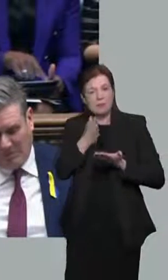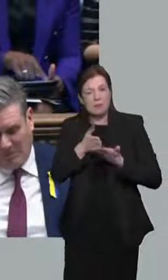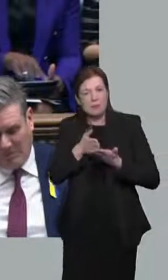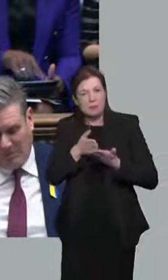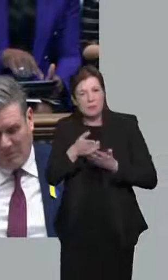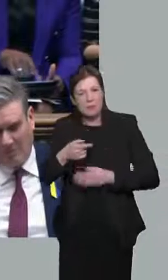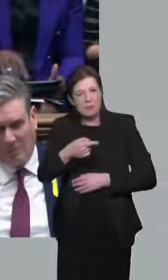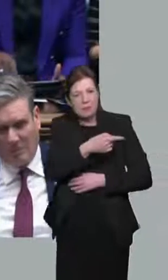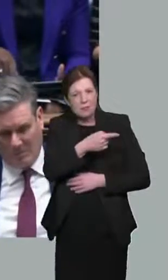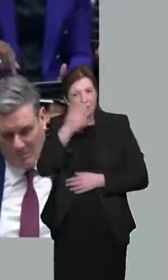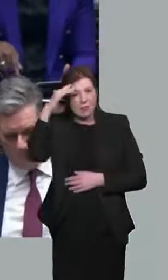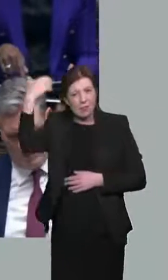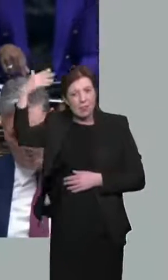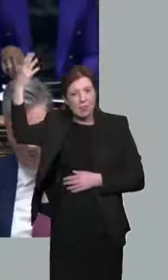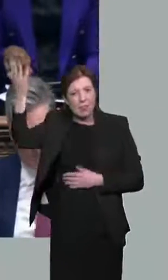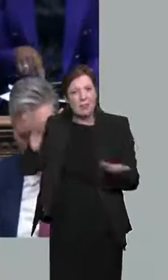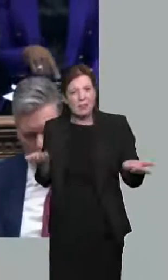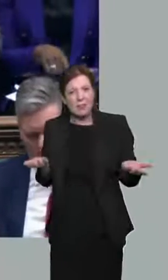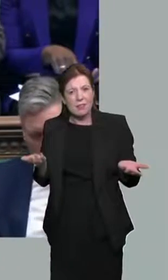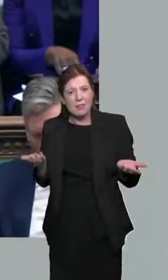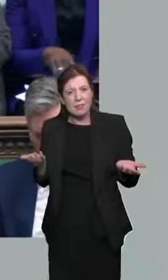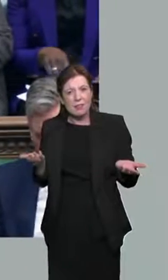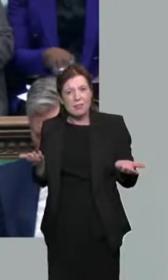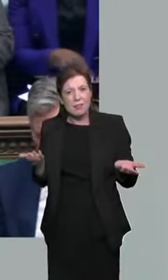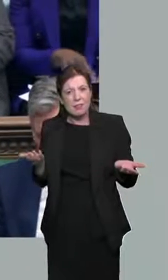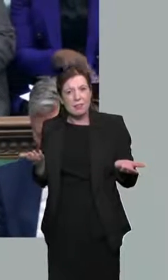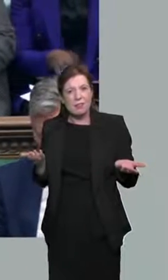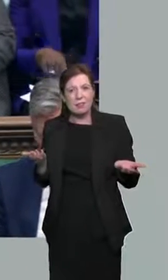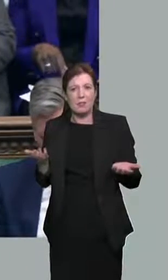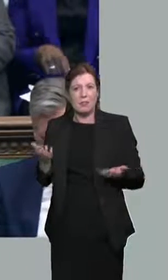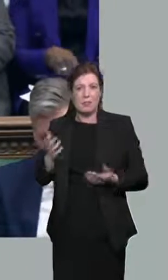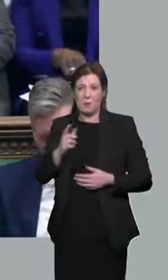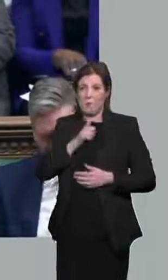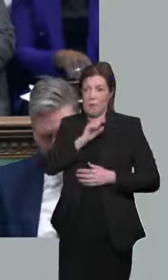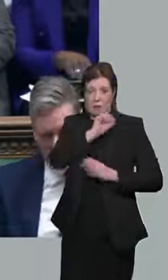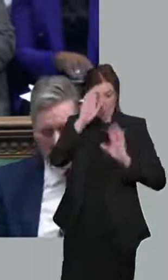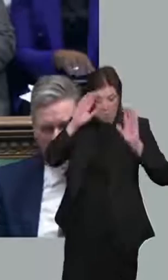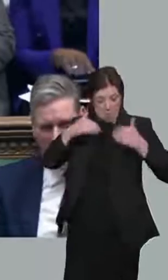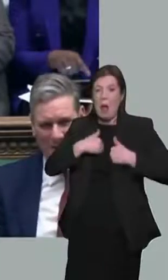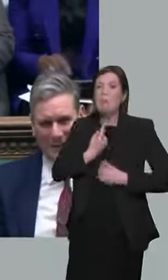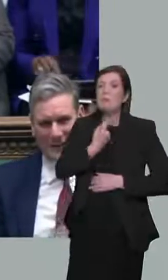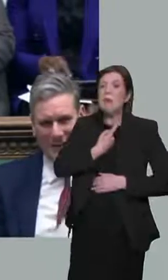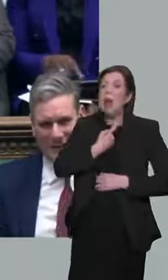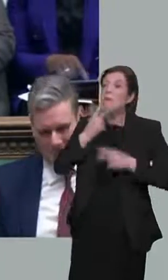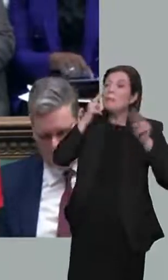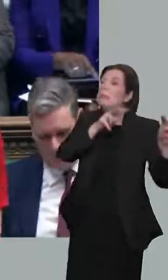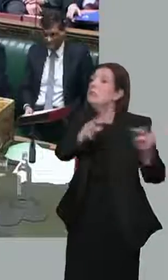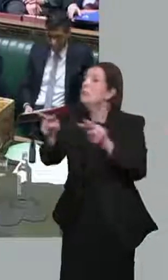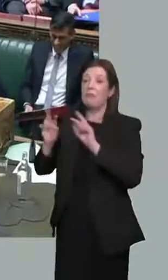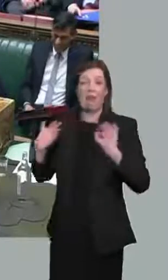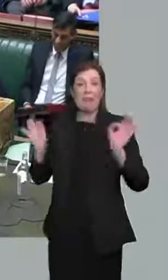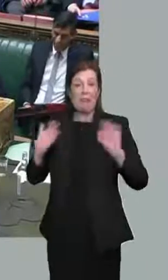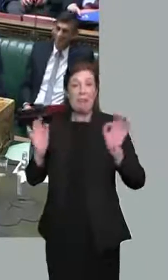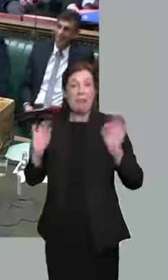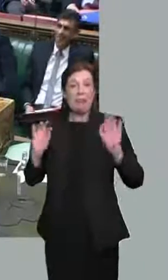in Alice in Wonderland, or should I say Alice in Sunakland? Because nothing here